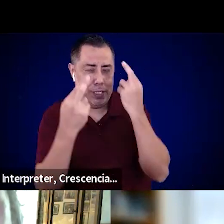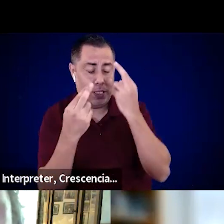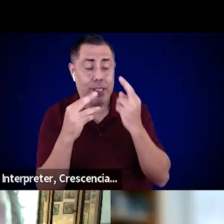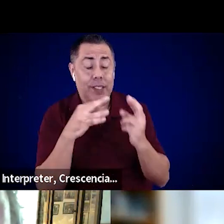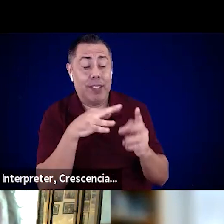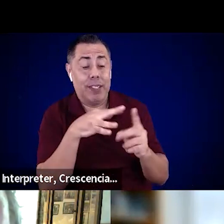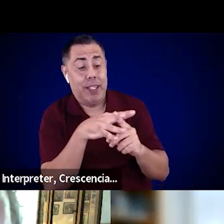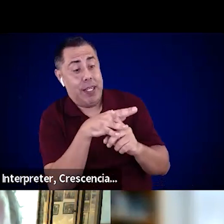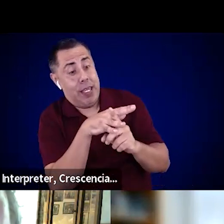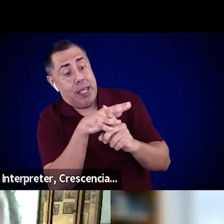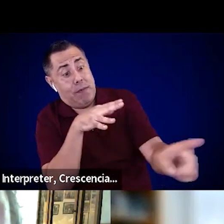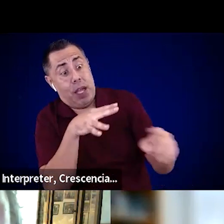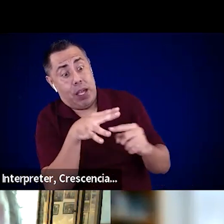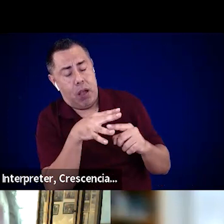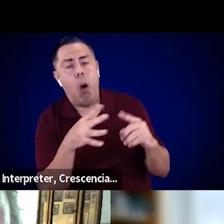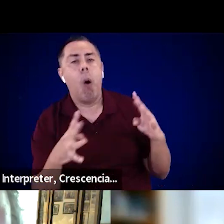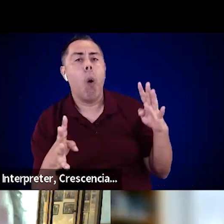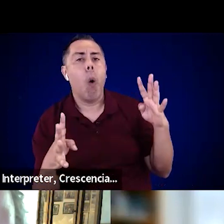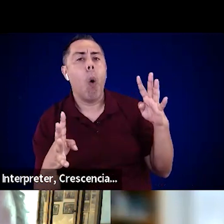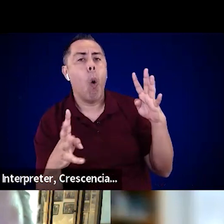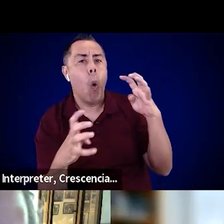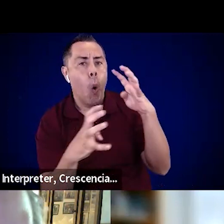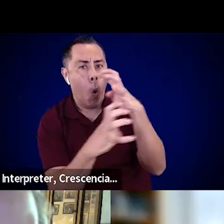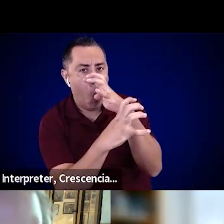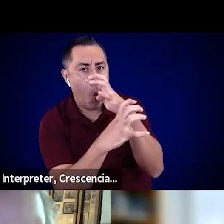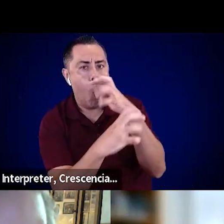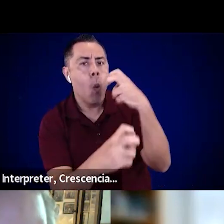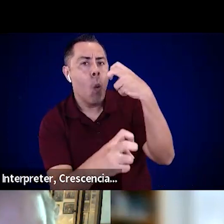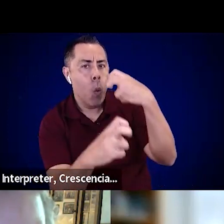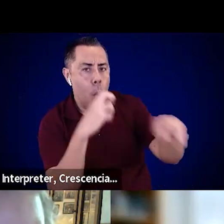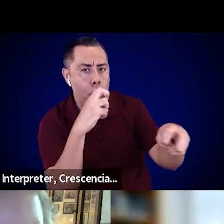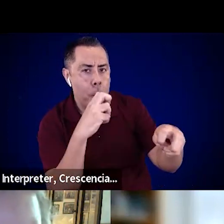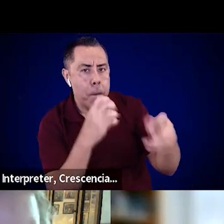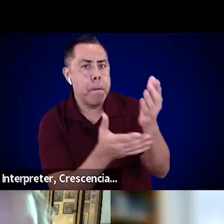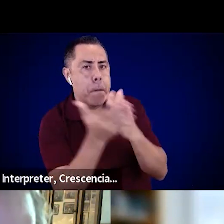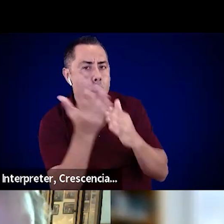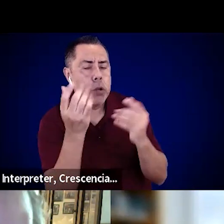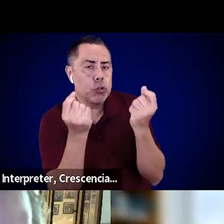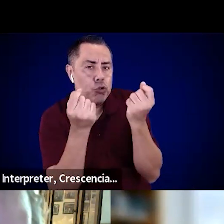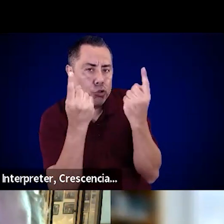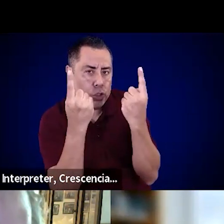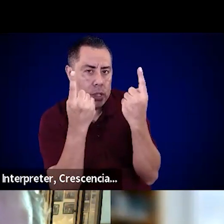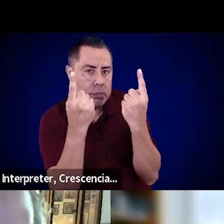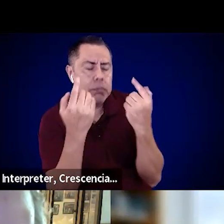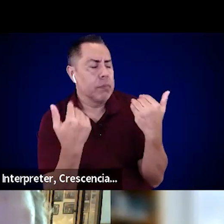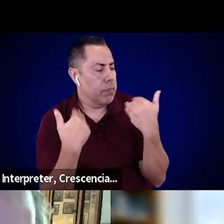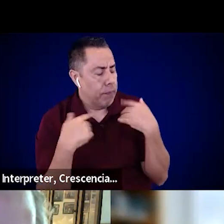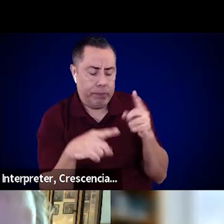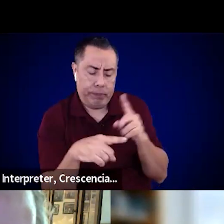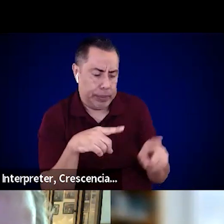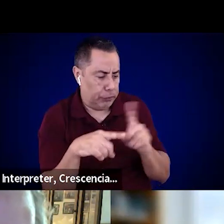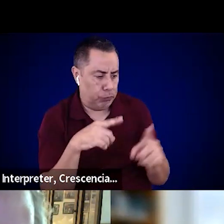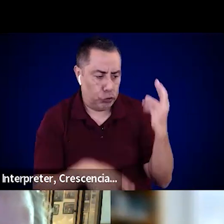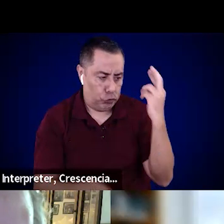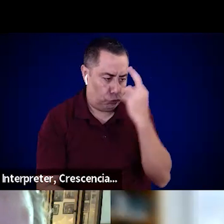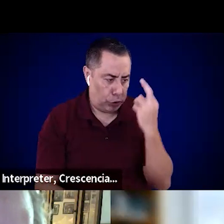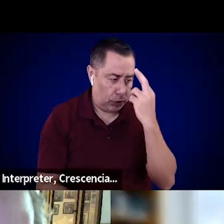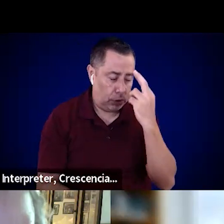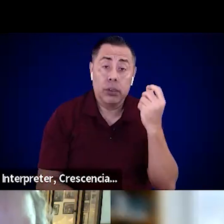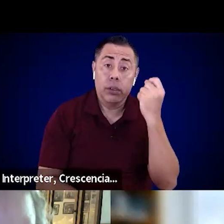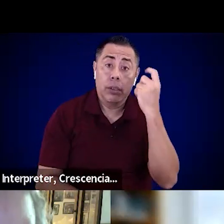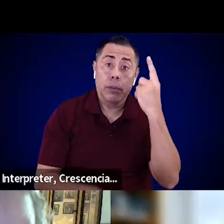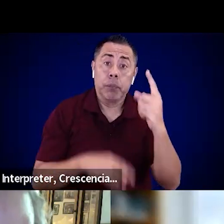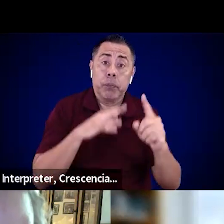component to get a handle on for a number of reasons. It involves a number of